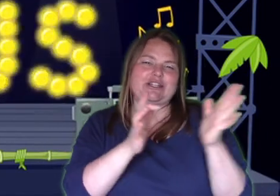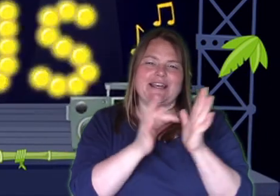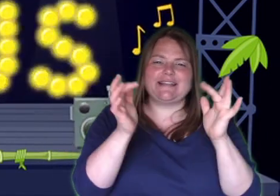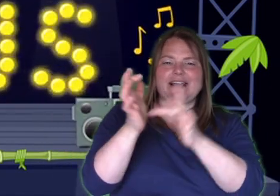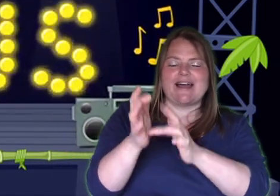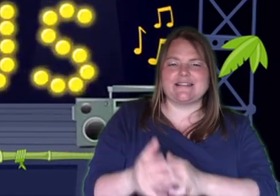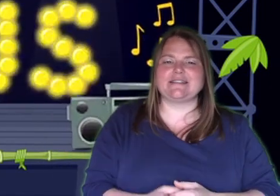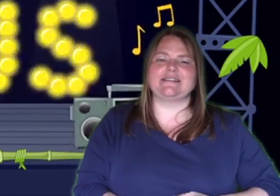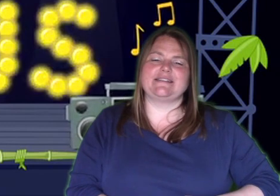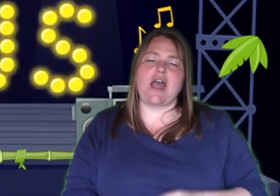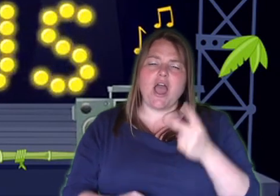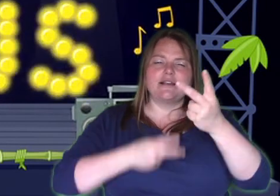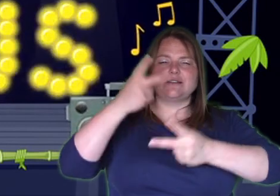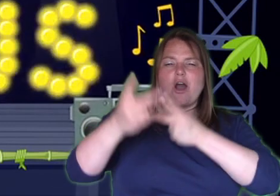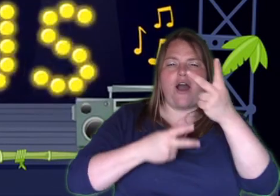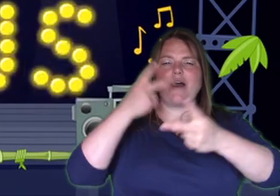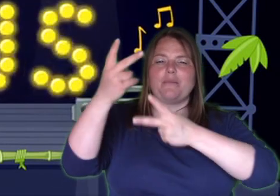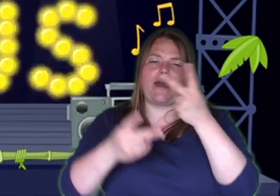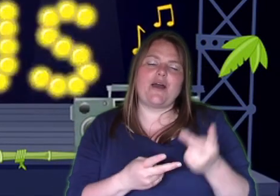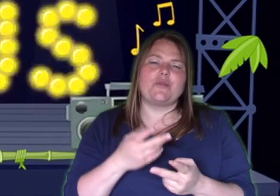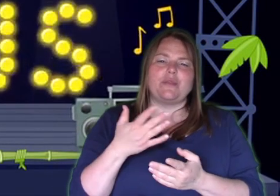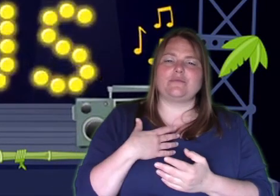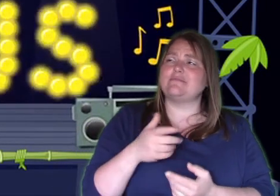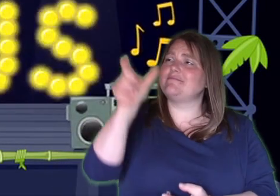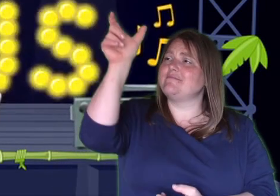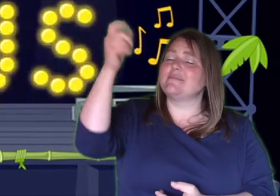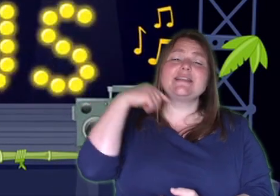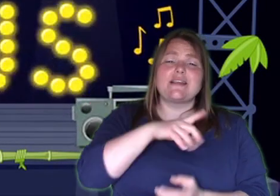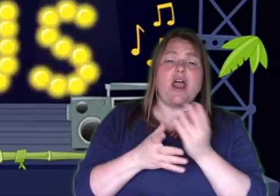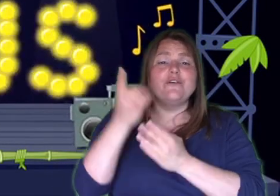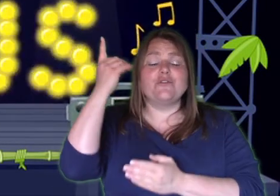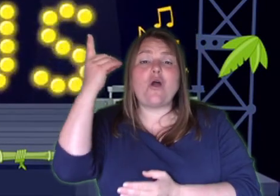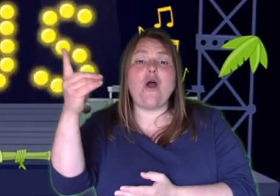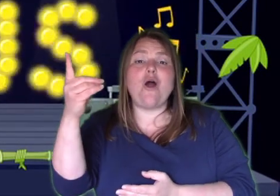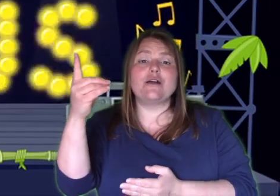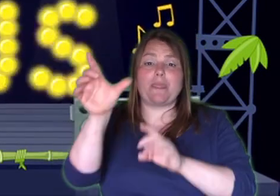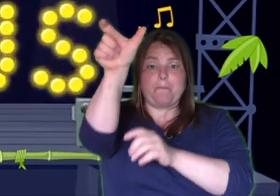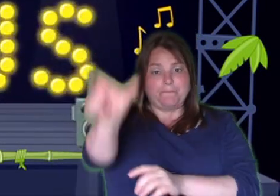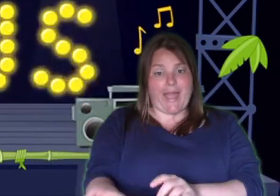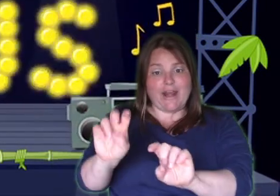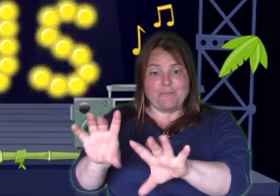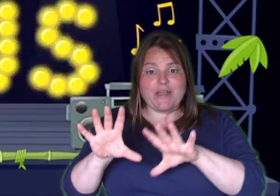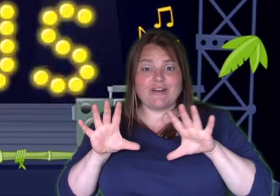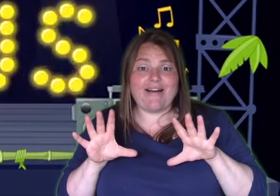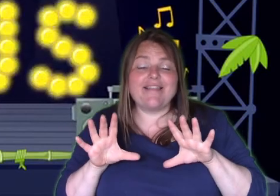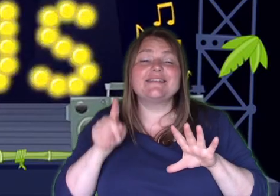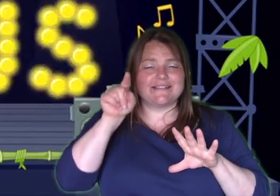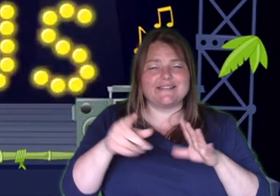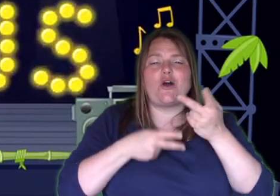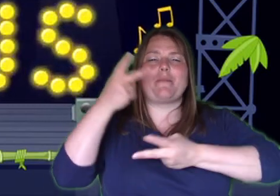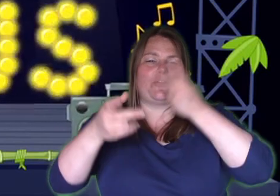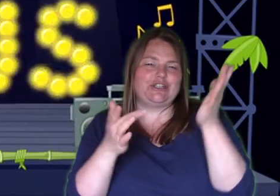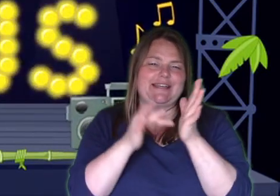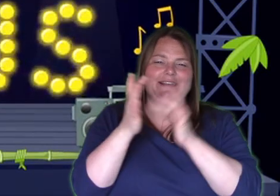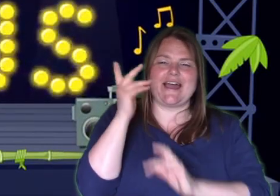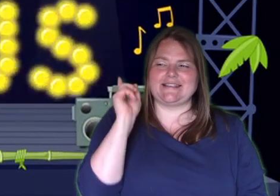about Jesus A song about the Son of God The man of miracles This is a song